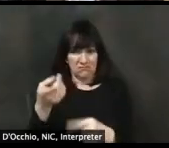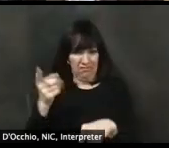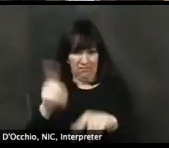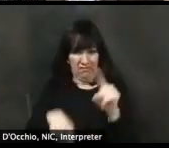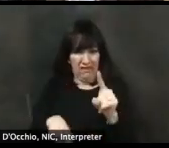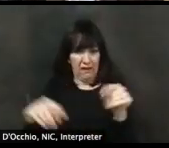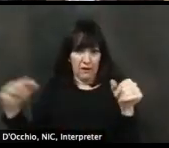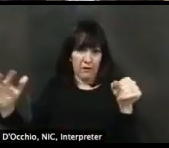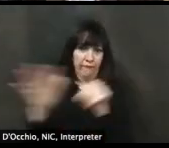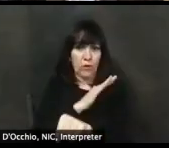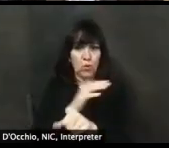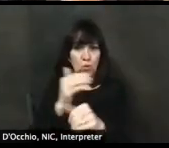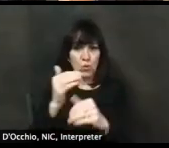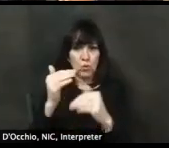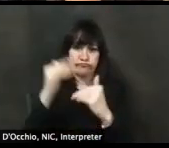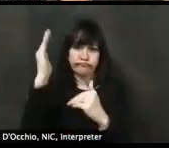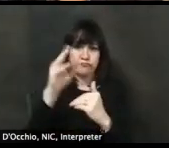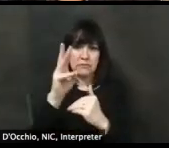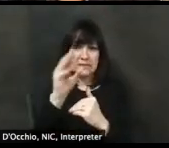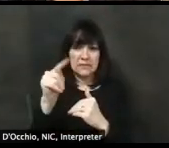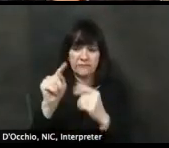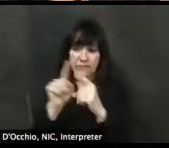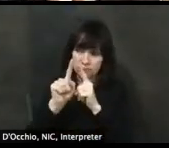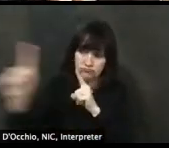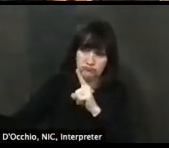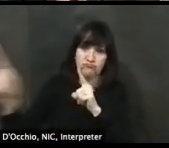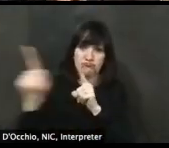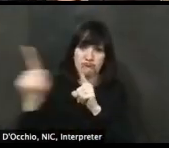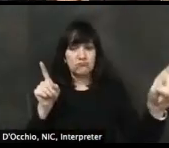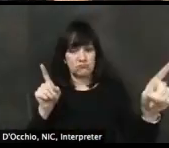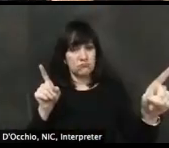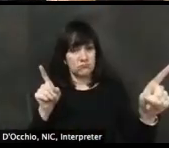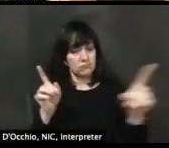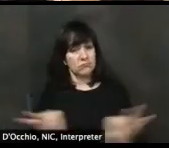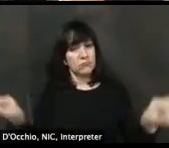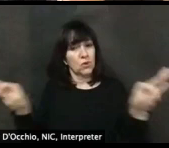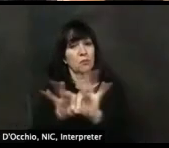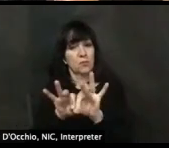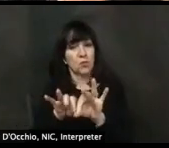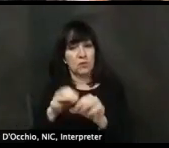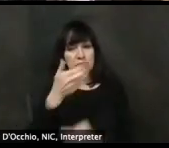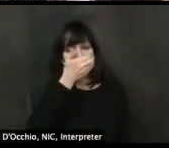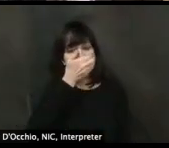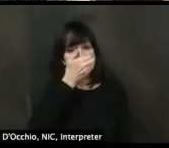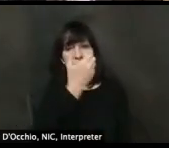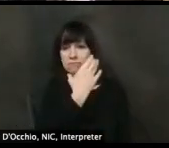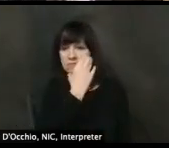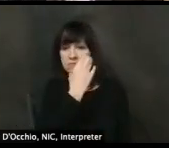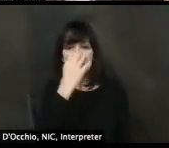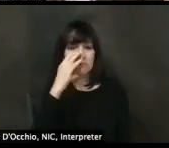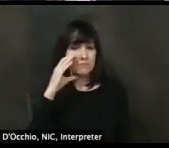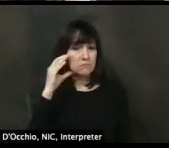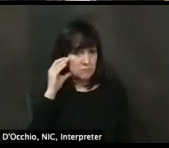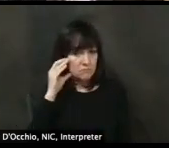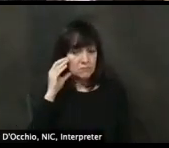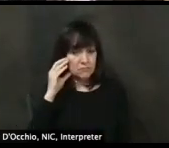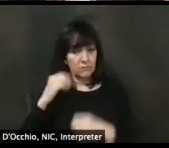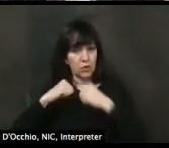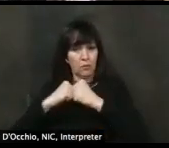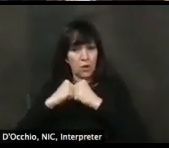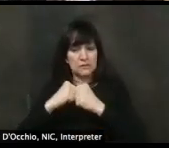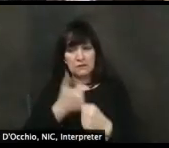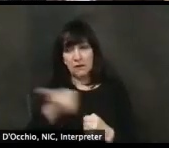um, everyone needs to, and, and again, there's many, many different ways that, um, that these